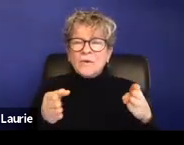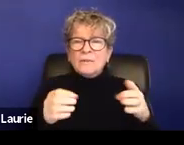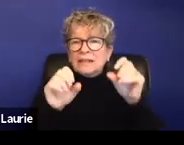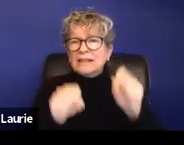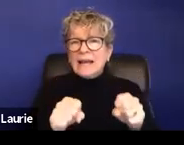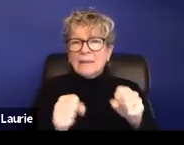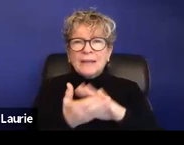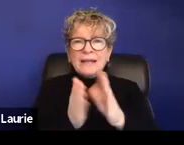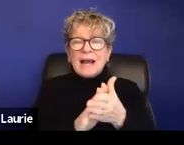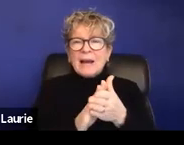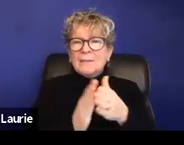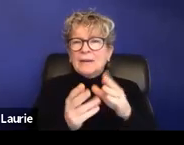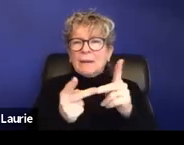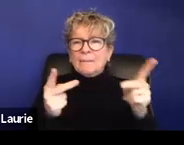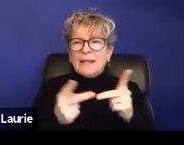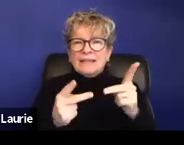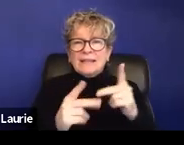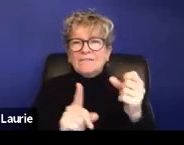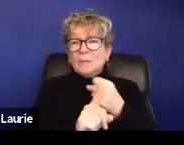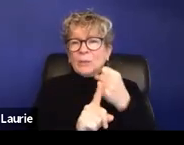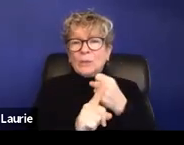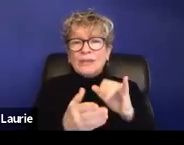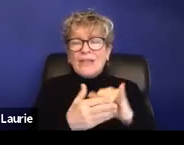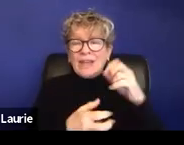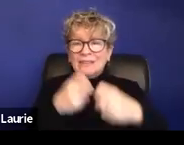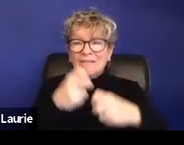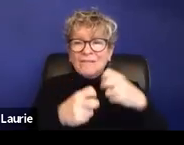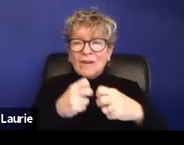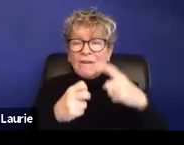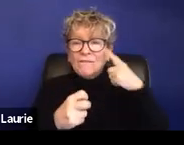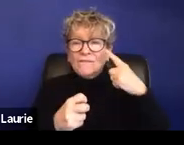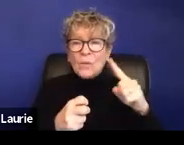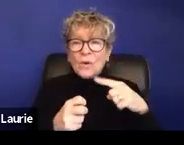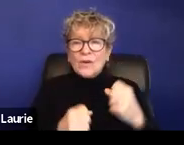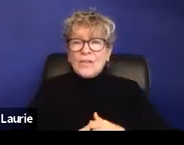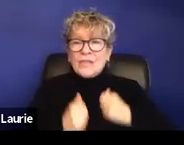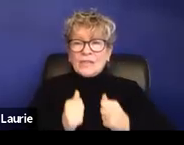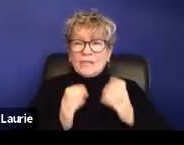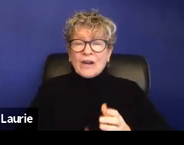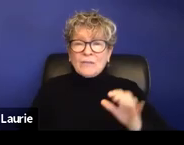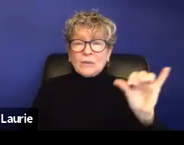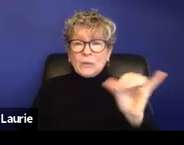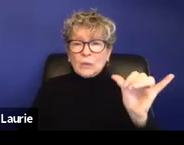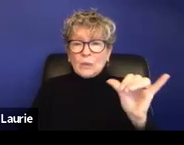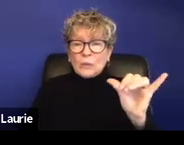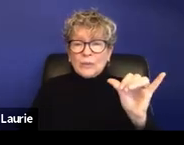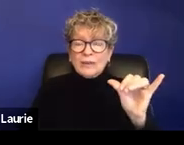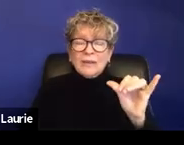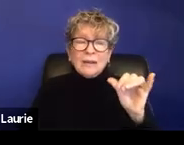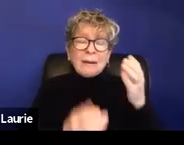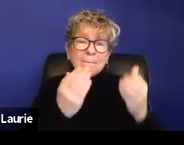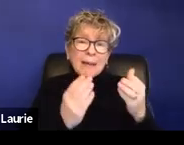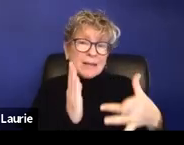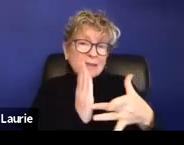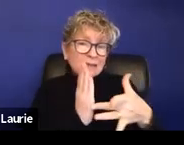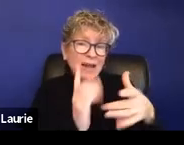is also really difficult, um, for many of our survivors that we're working with. Um, even if the tech itself, isn't